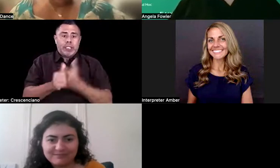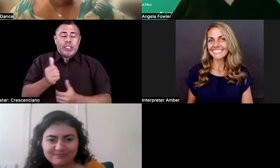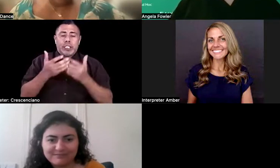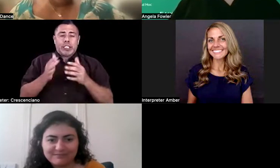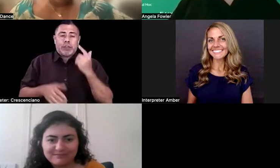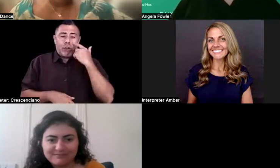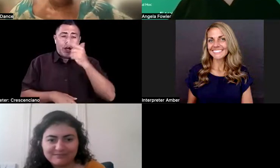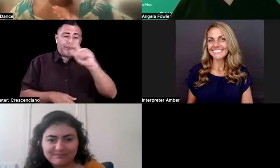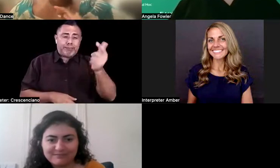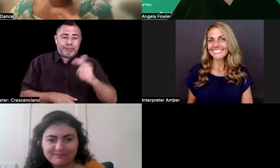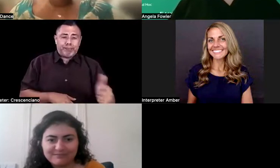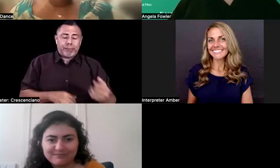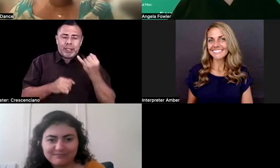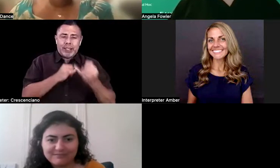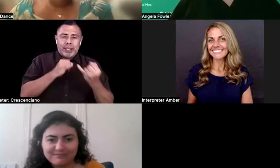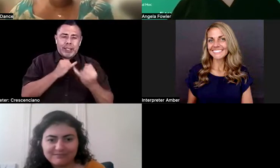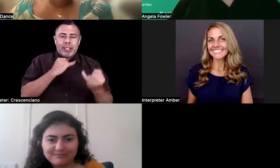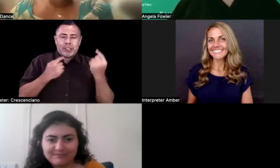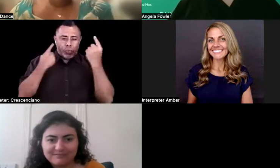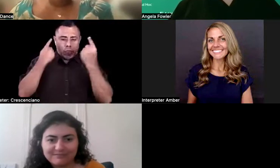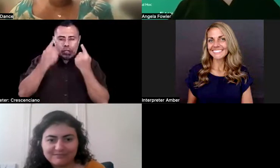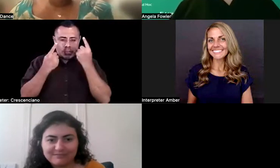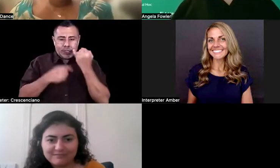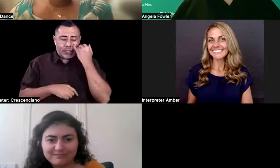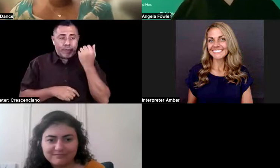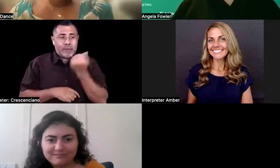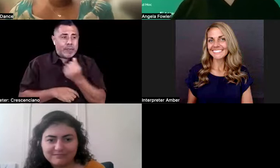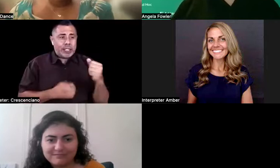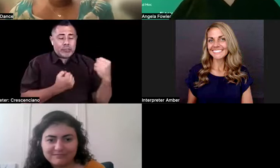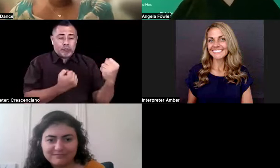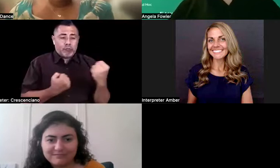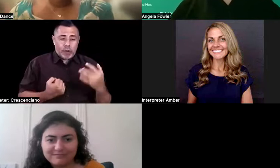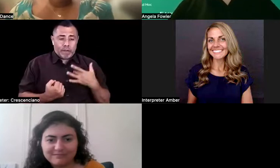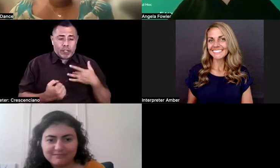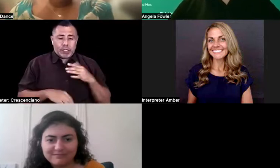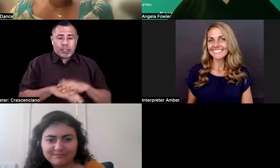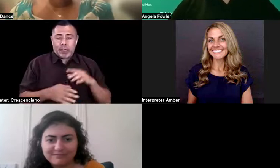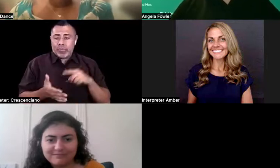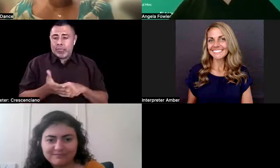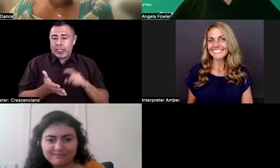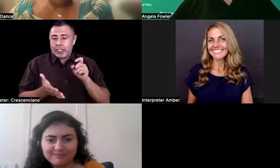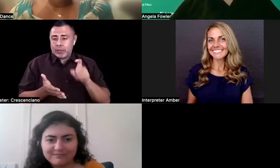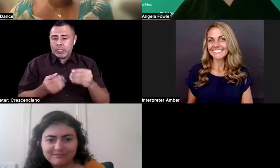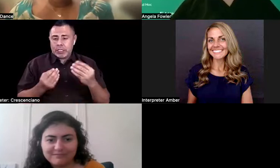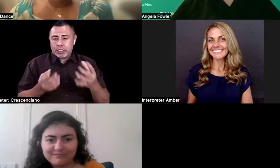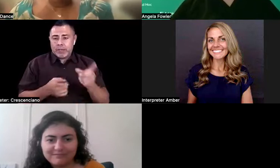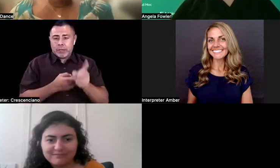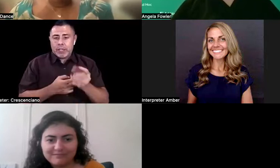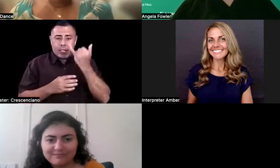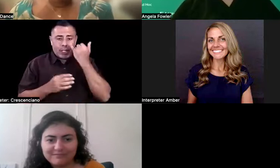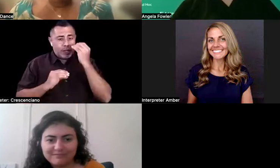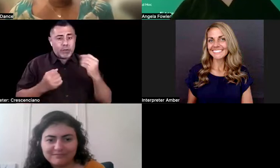closing thoughts. So if anyone has really strong feelings about this question, um, I'll give you a moment, but if not, we'll do our lightning round.